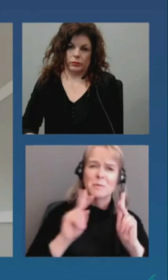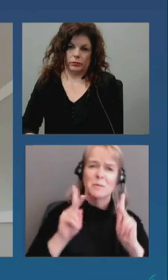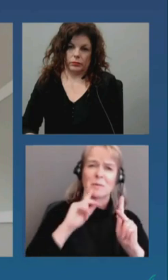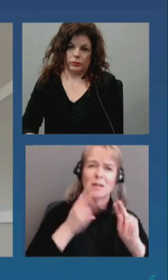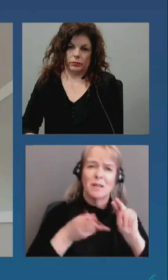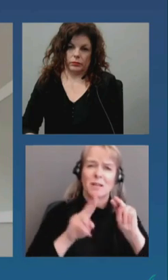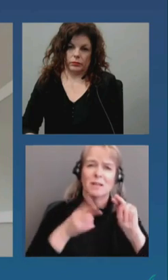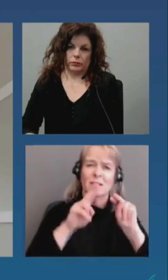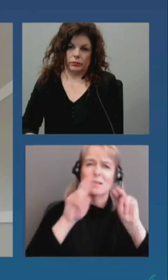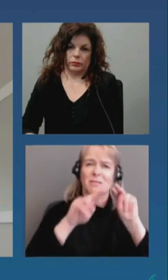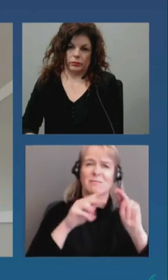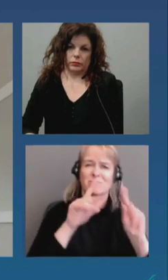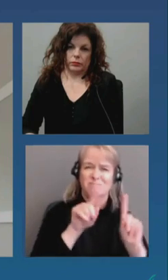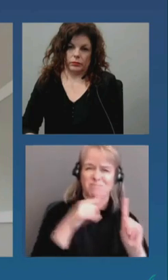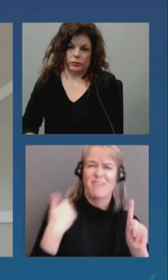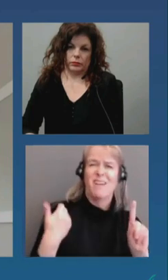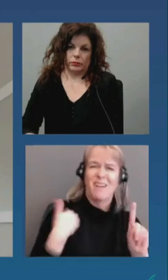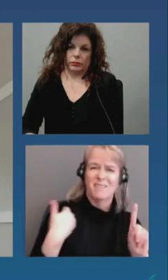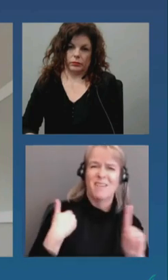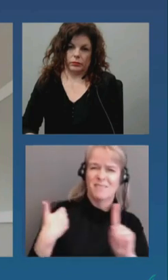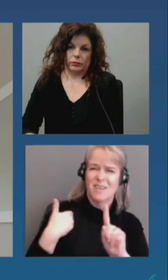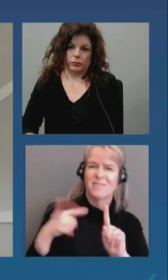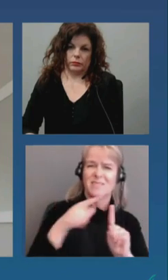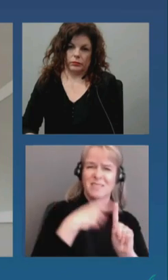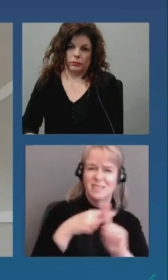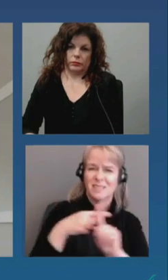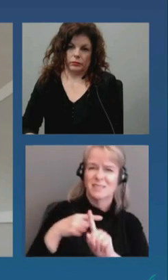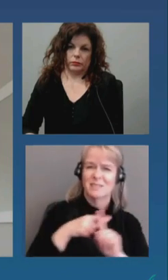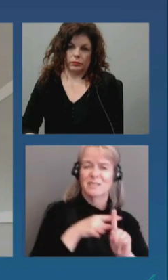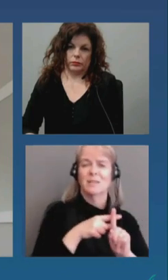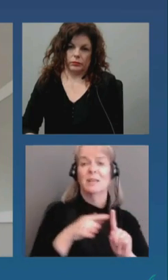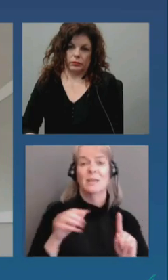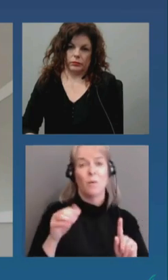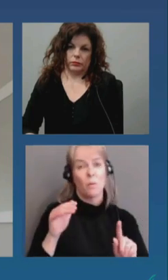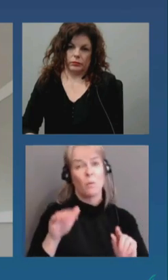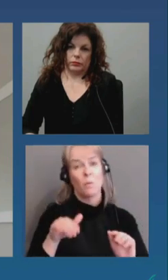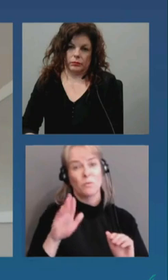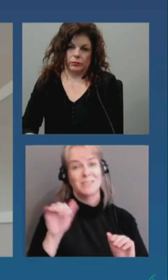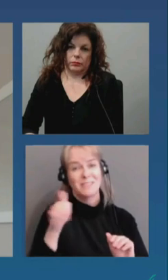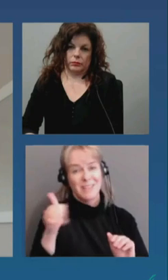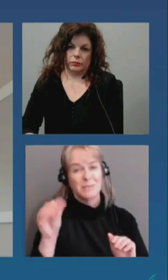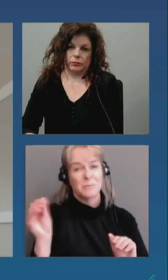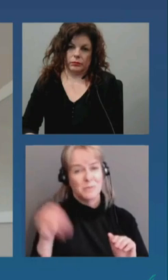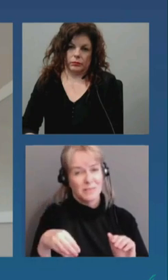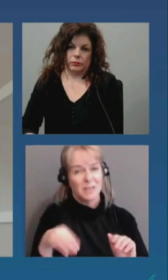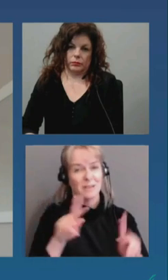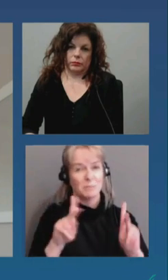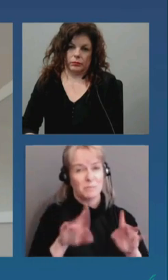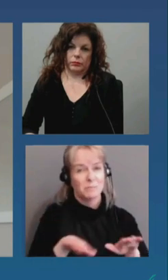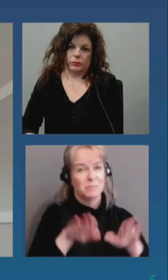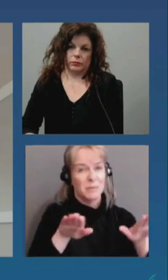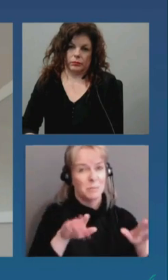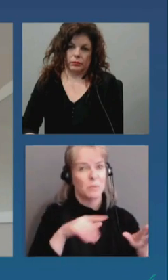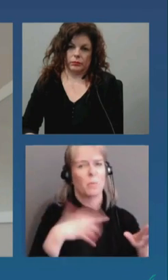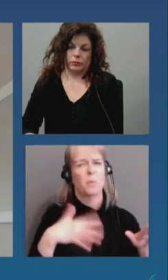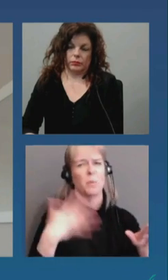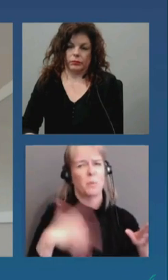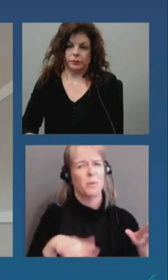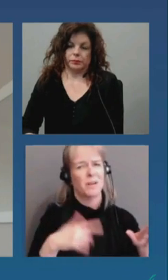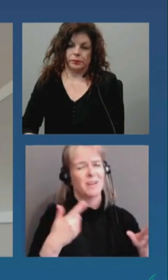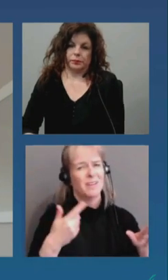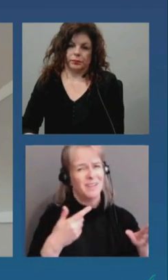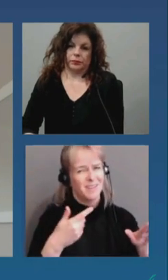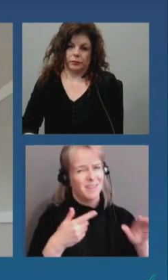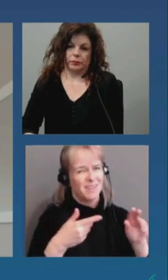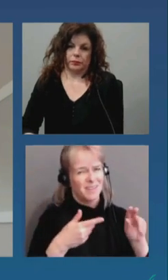percent of people that present for a covid test would end up being positive um that is no no longer rising to the same